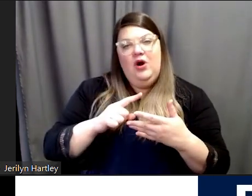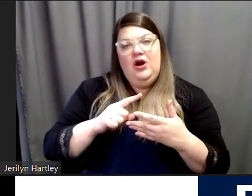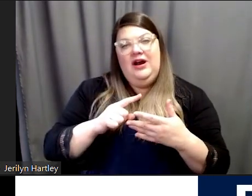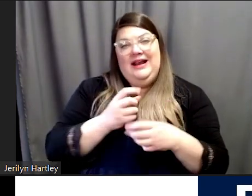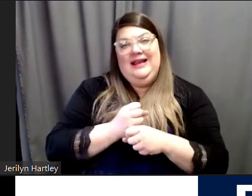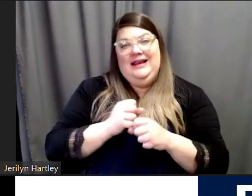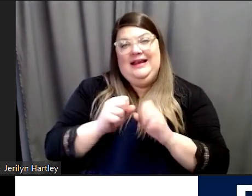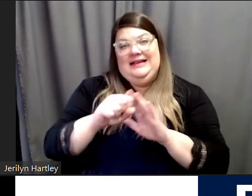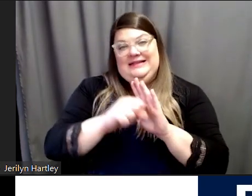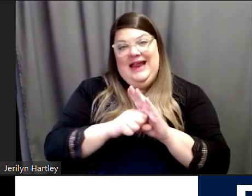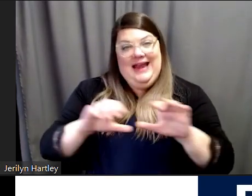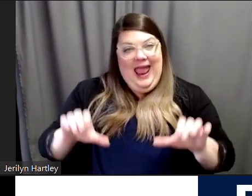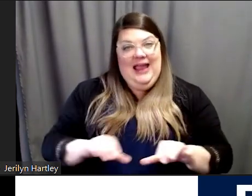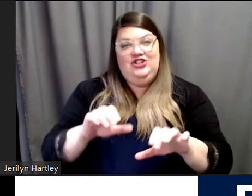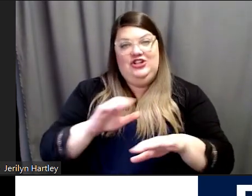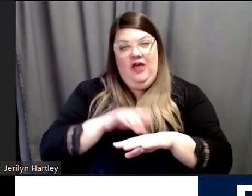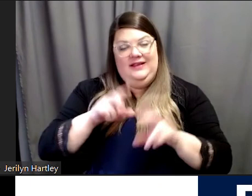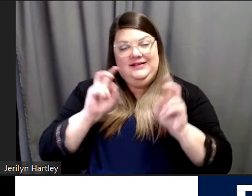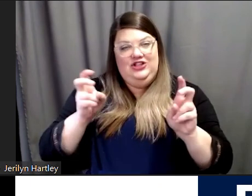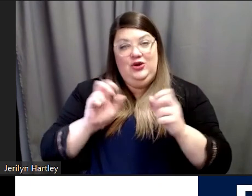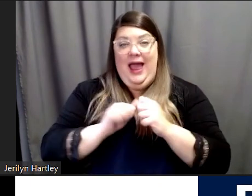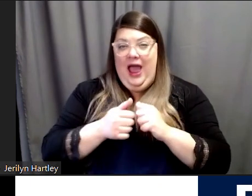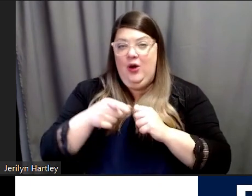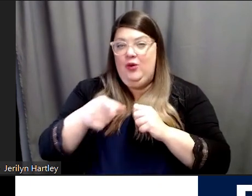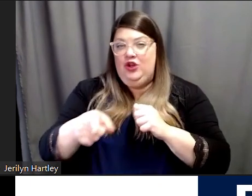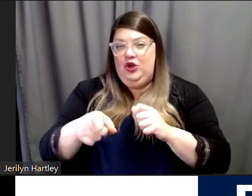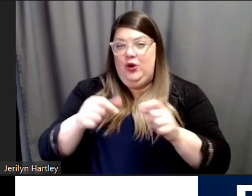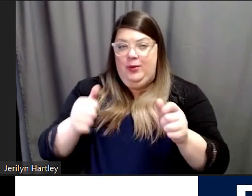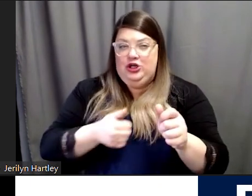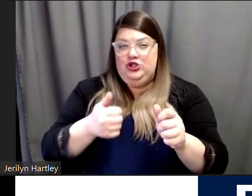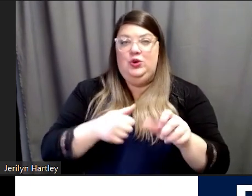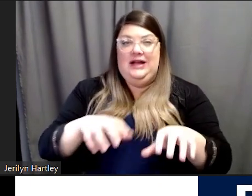on this issue? How will you pursue adoption of your recommendations?